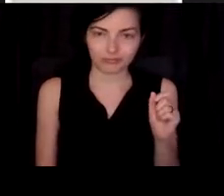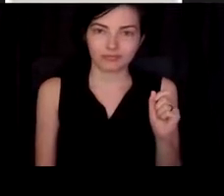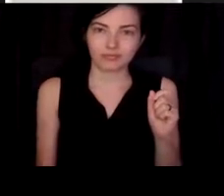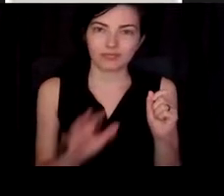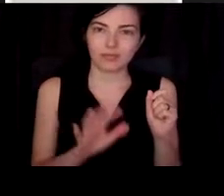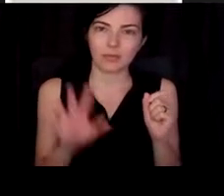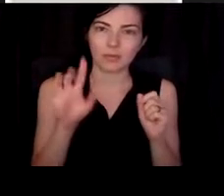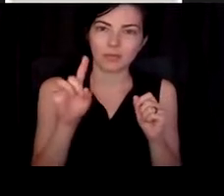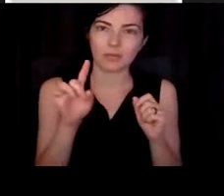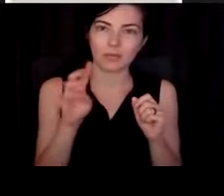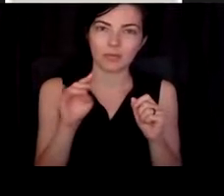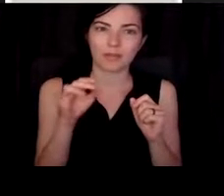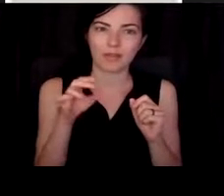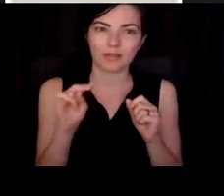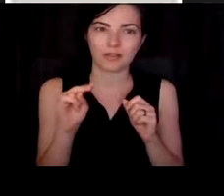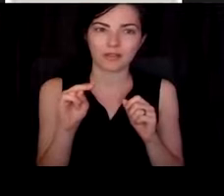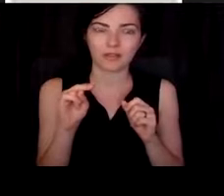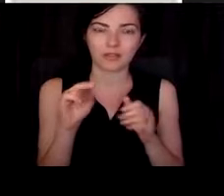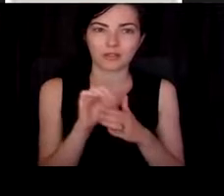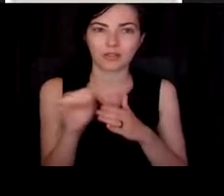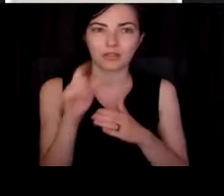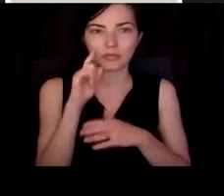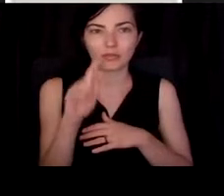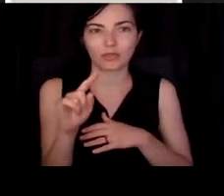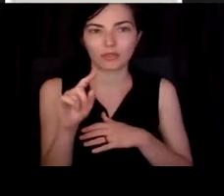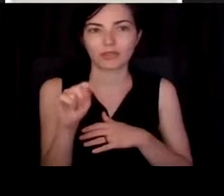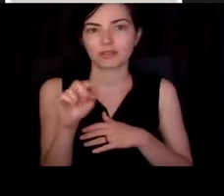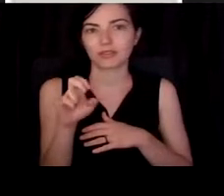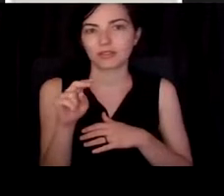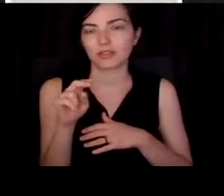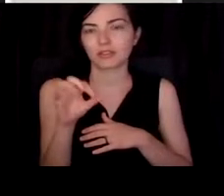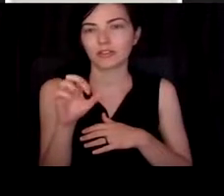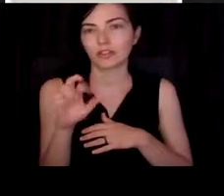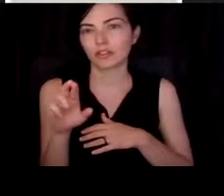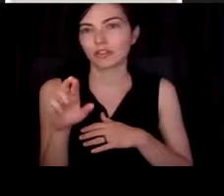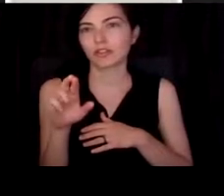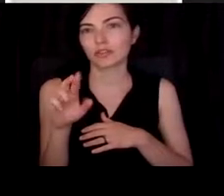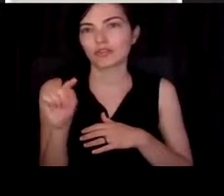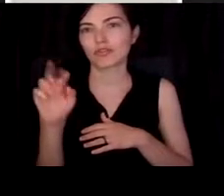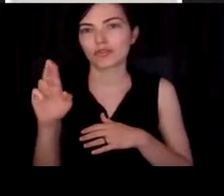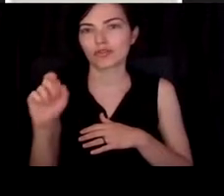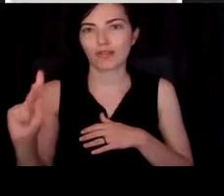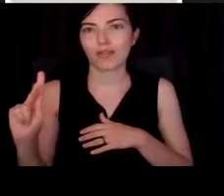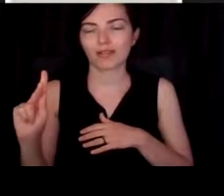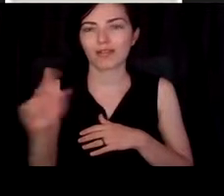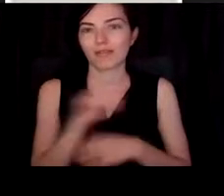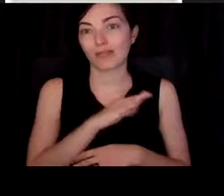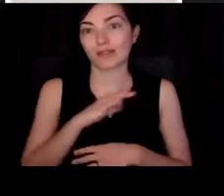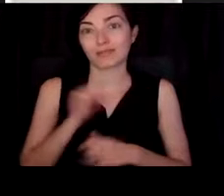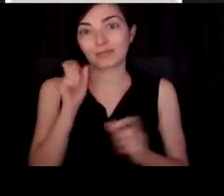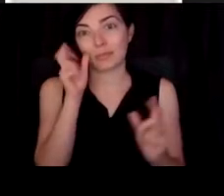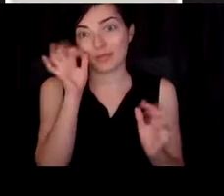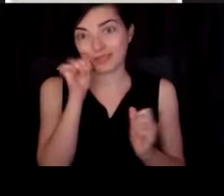tenure, tenure track faculty per year, which is, uh, really kind of amazing. So yeah,